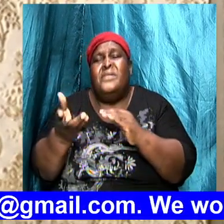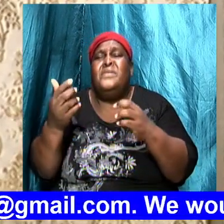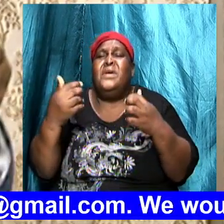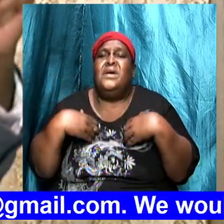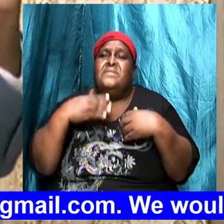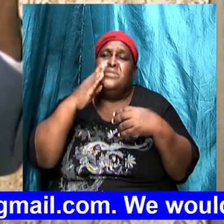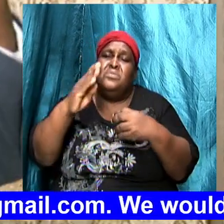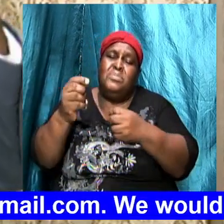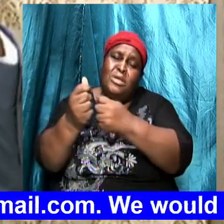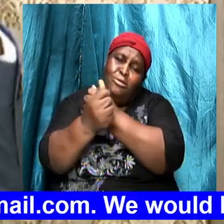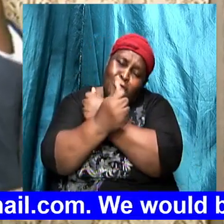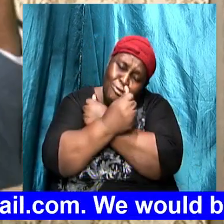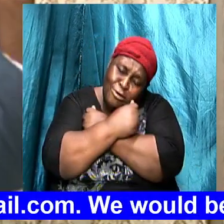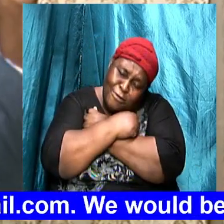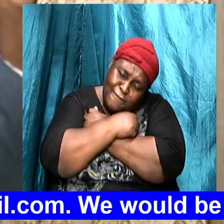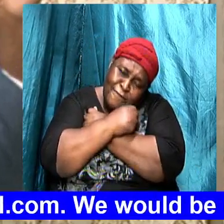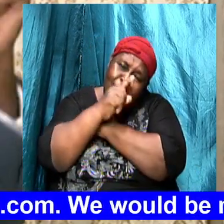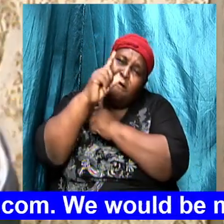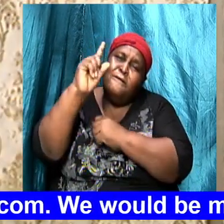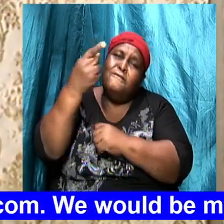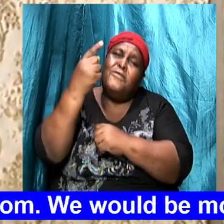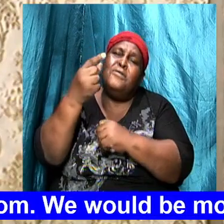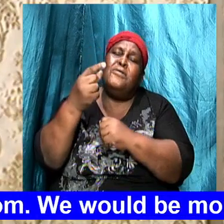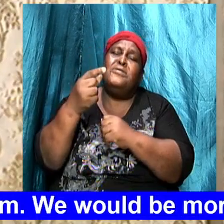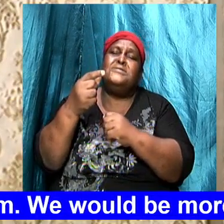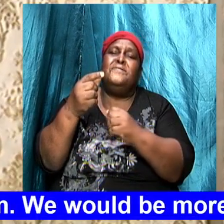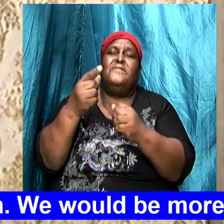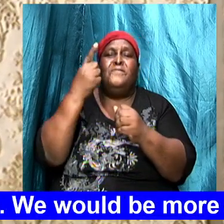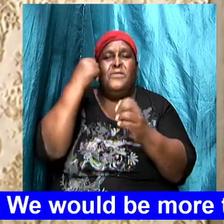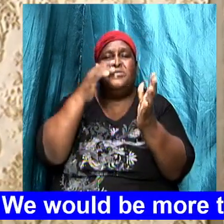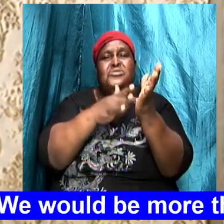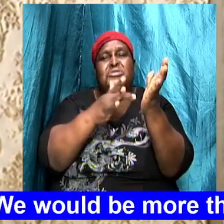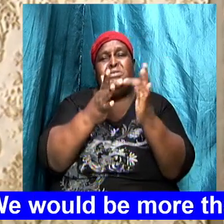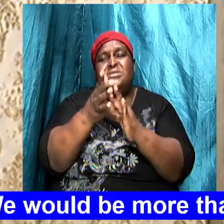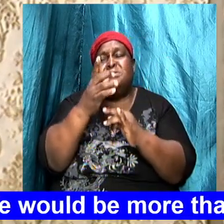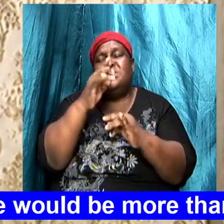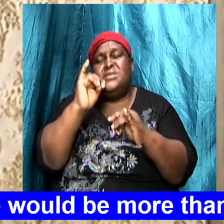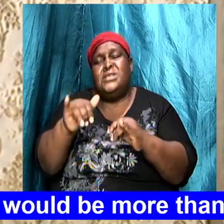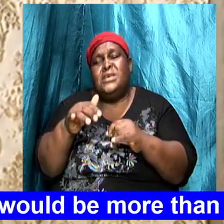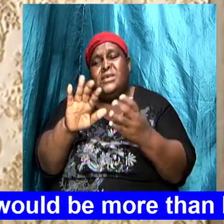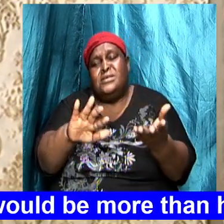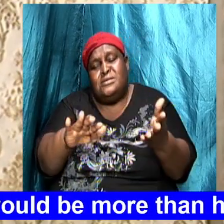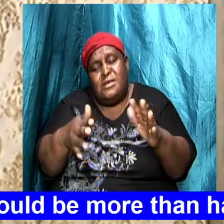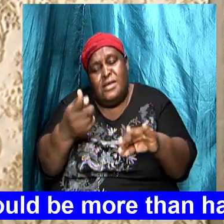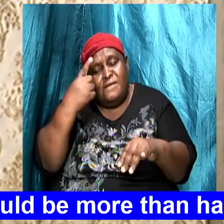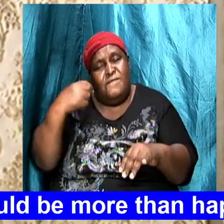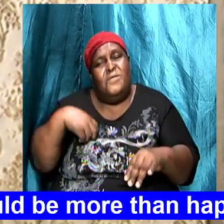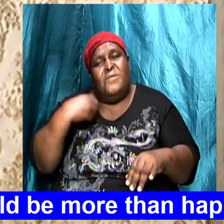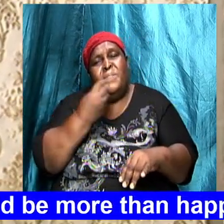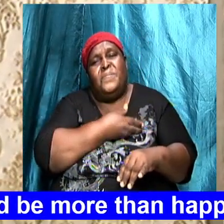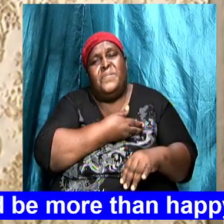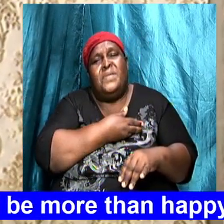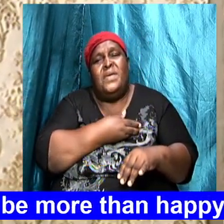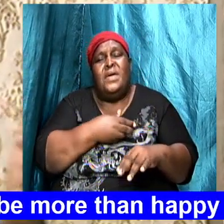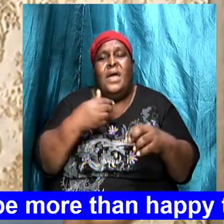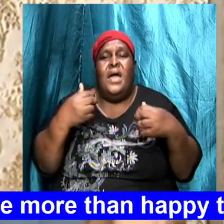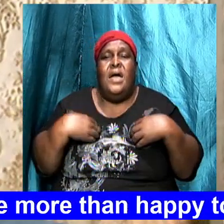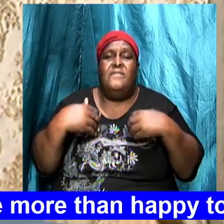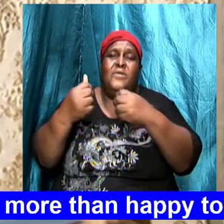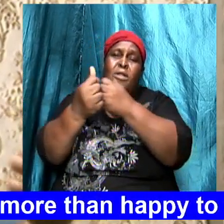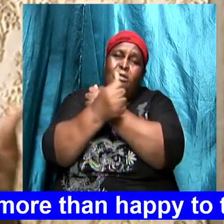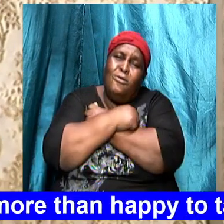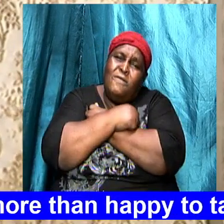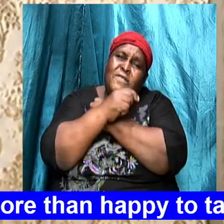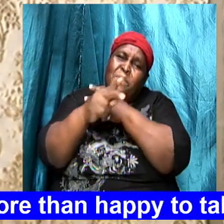foremost for the Jesus that died for us there has to be a love for people the